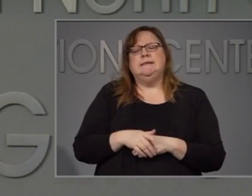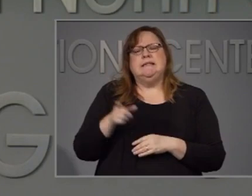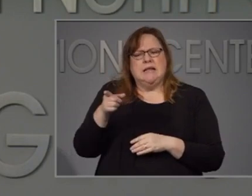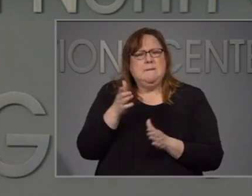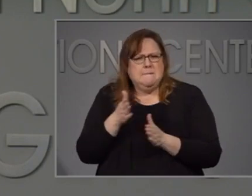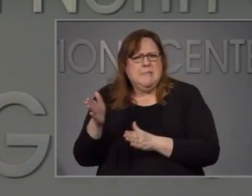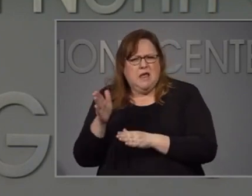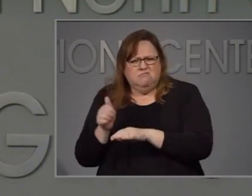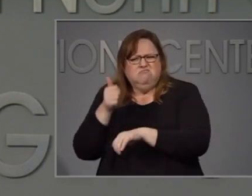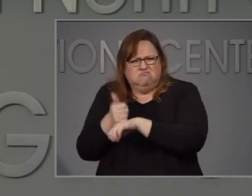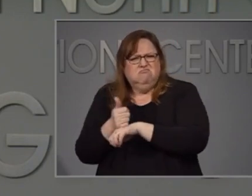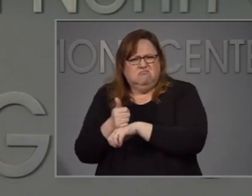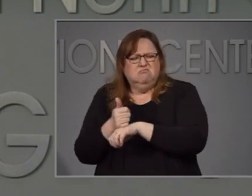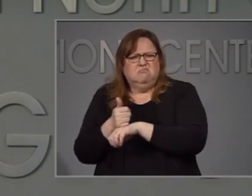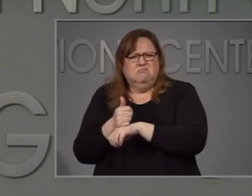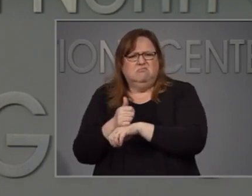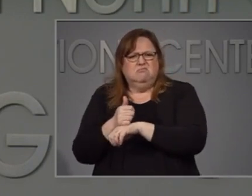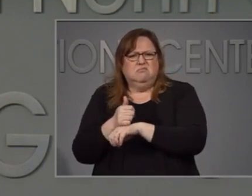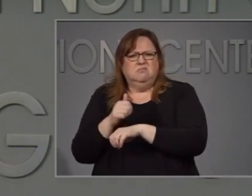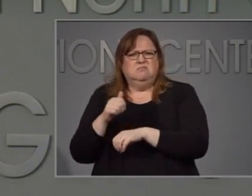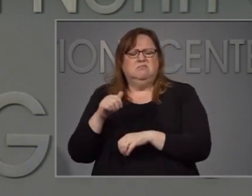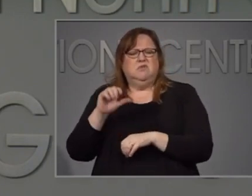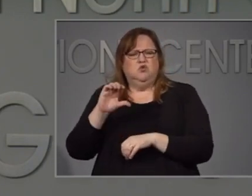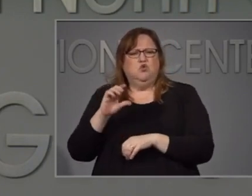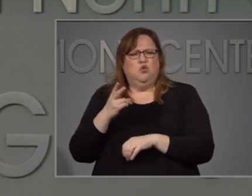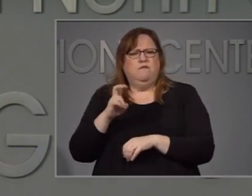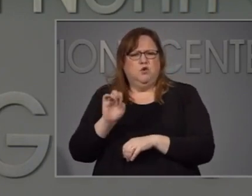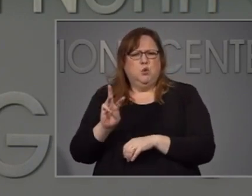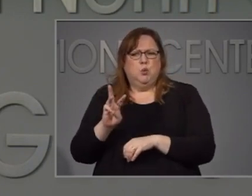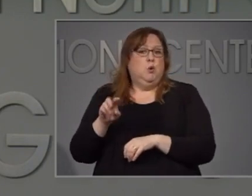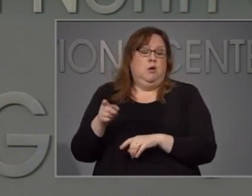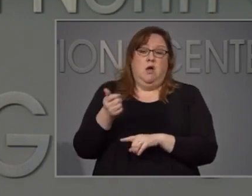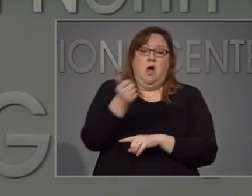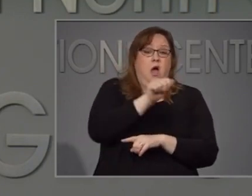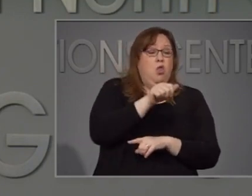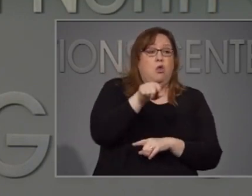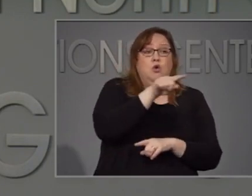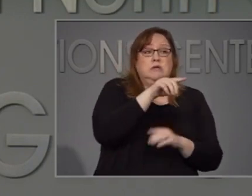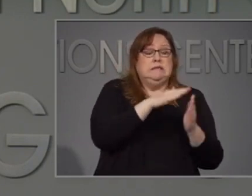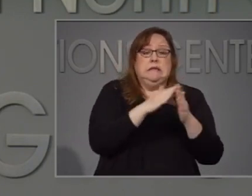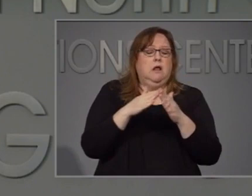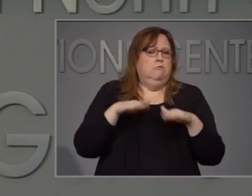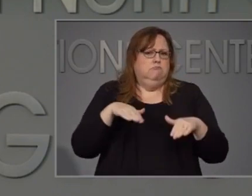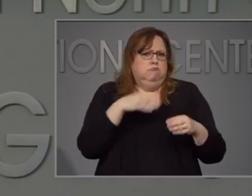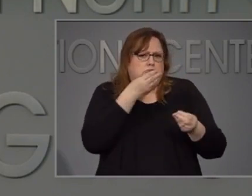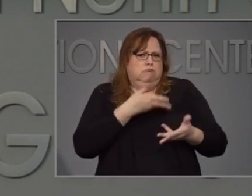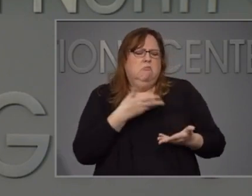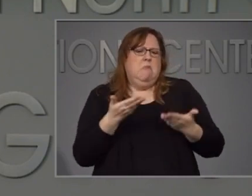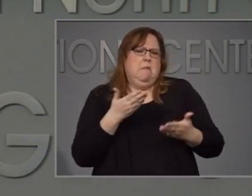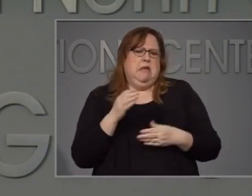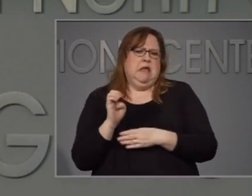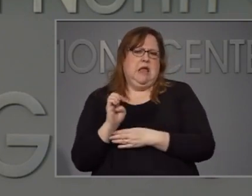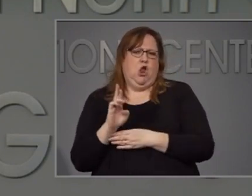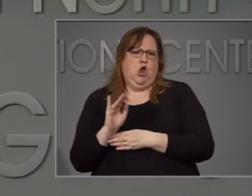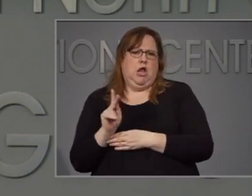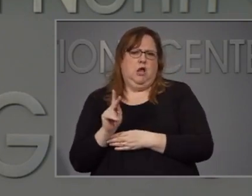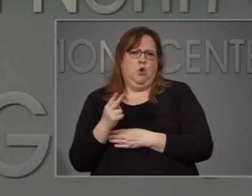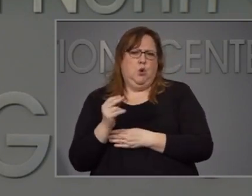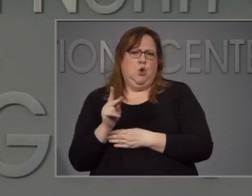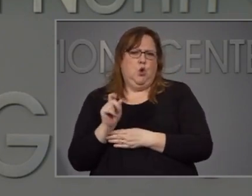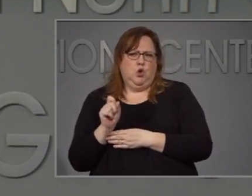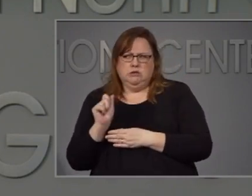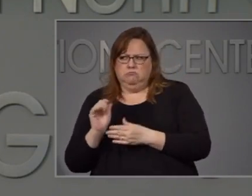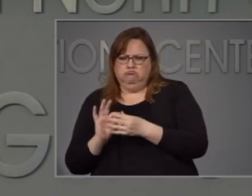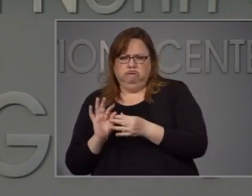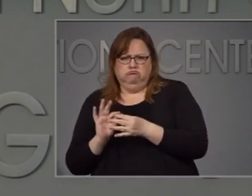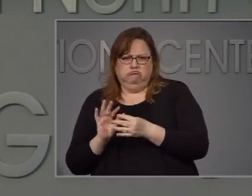haven't gotten the latest reports about other decisions that other cities have made, and maybe Eric can talk about that in